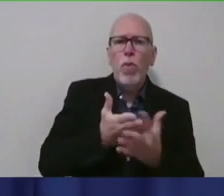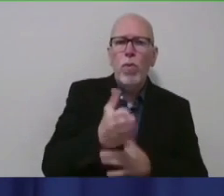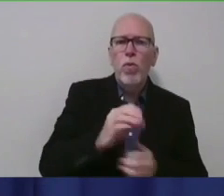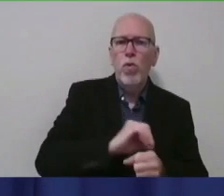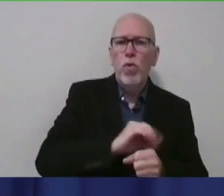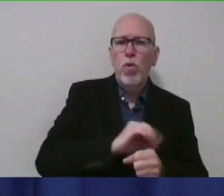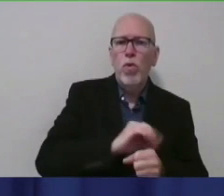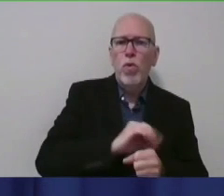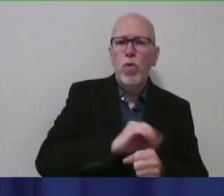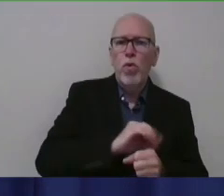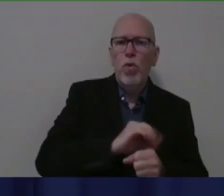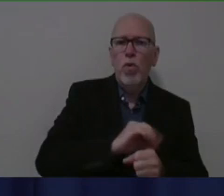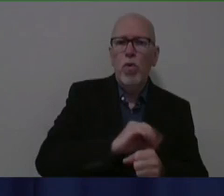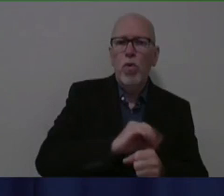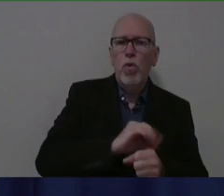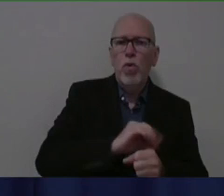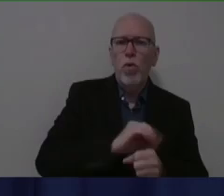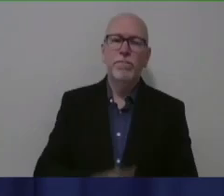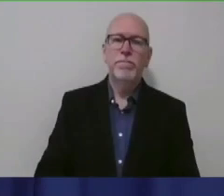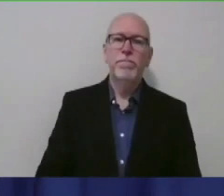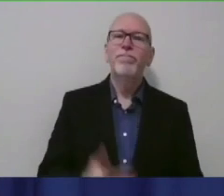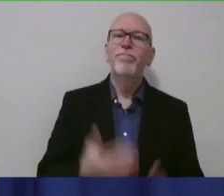protection comes through COVID-19.